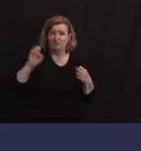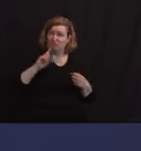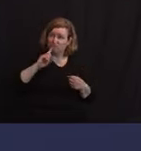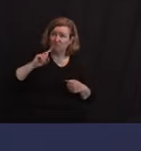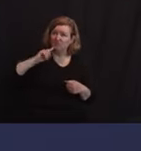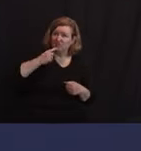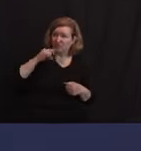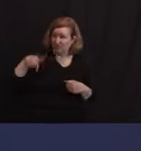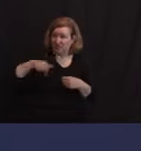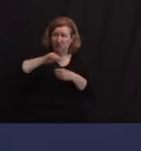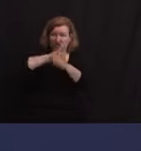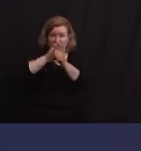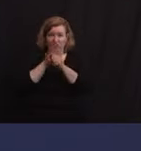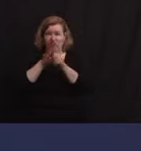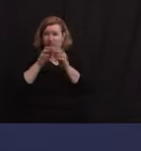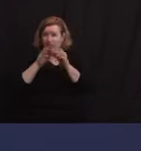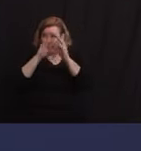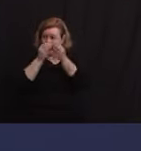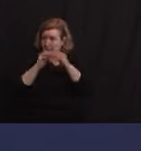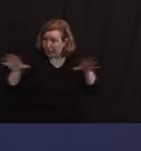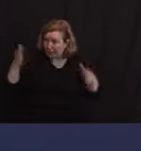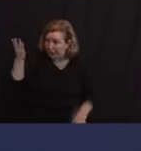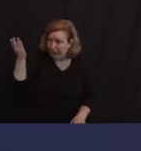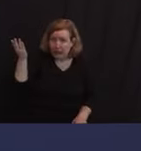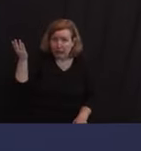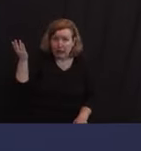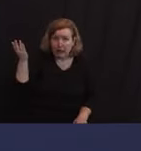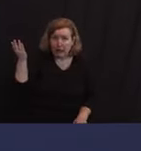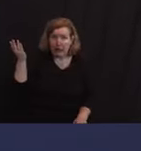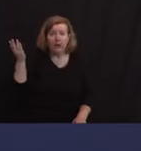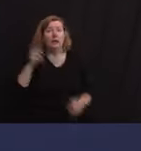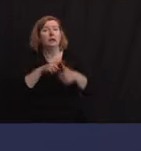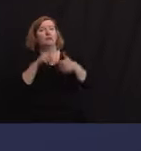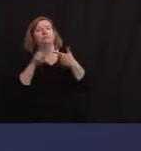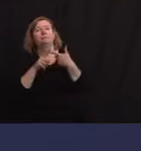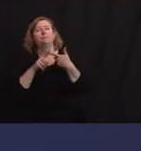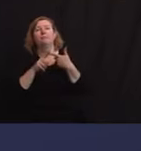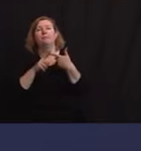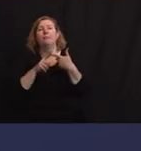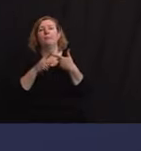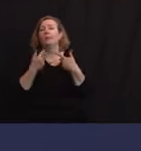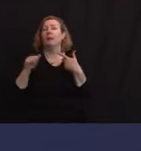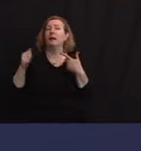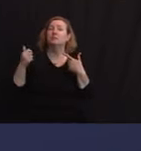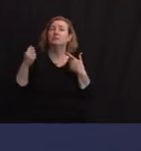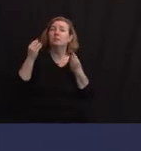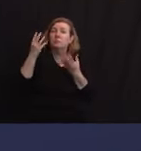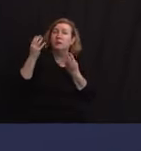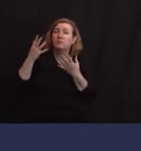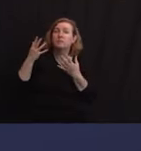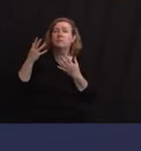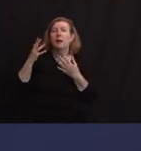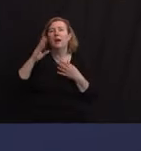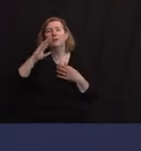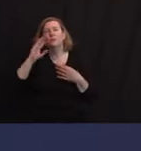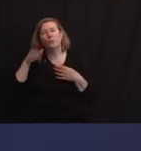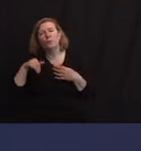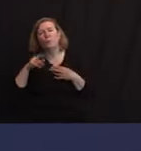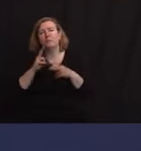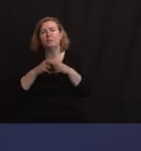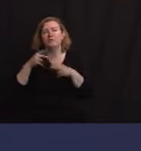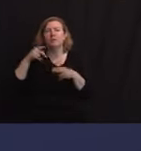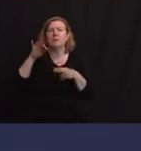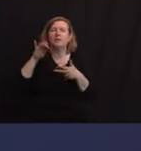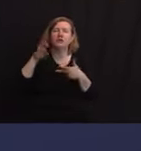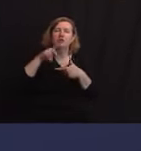COVID-19 pandemic? Has there been any word? I know we just mentioned that Pfizer and Moderna supplies have been basically